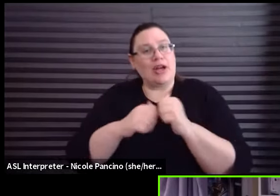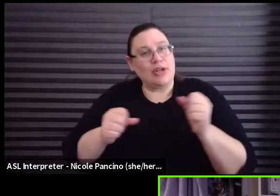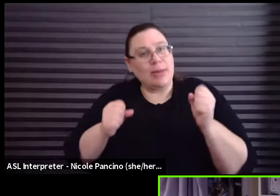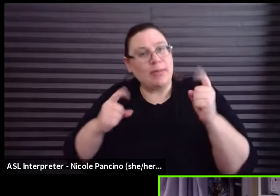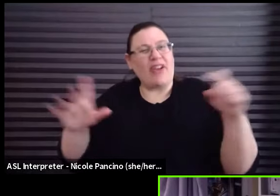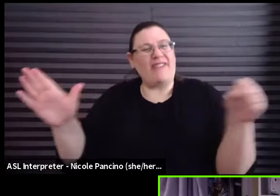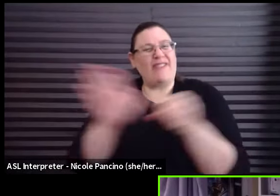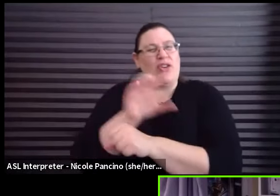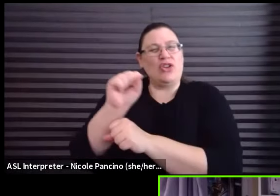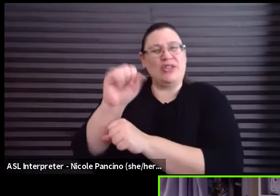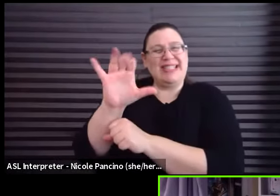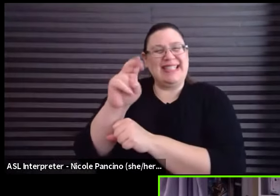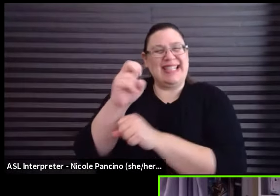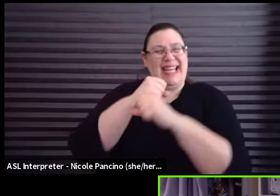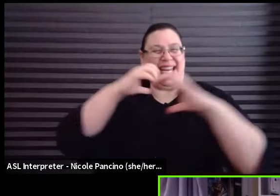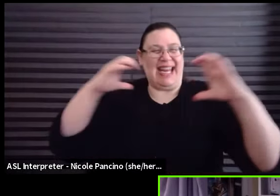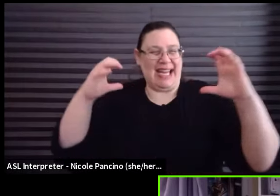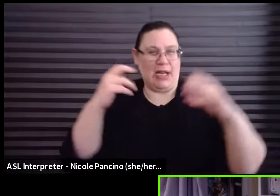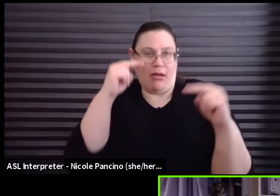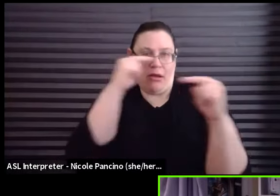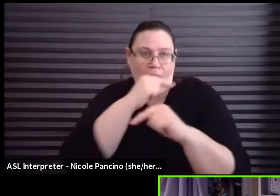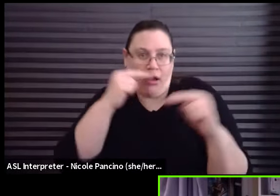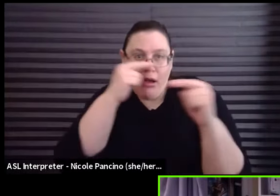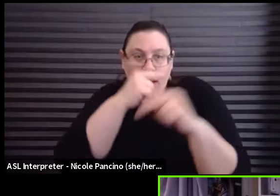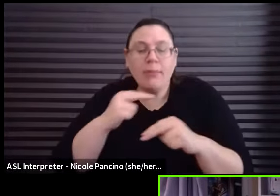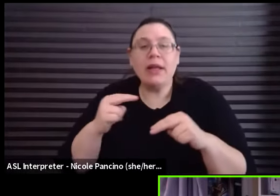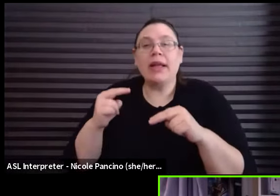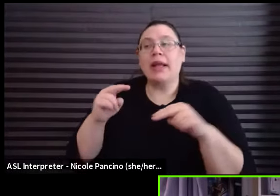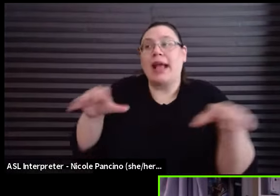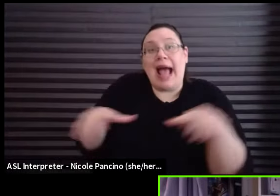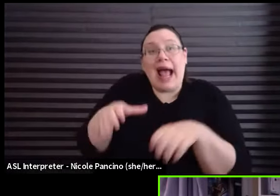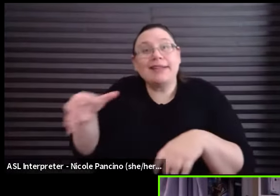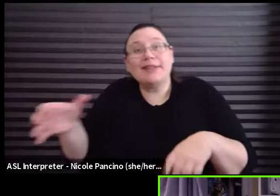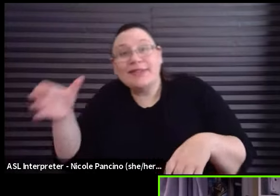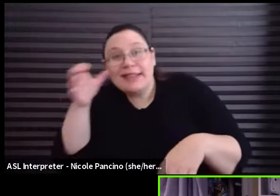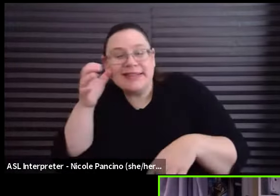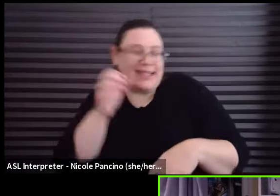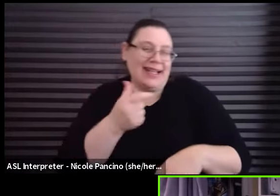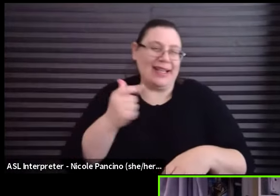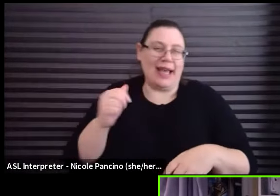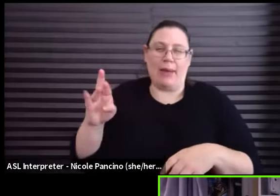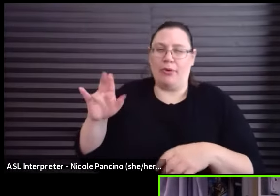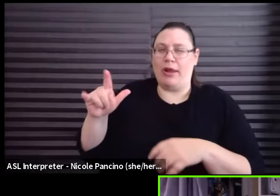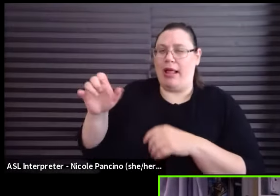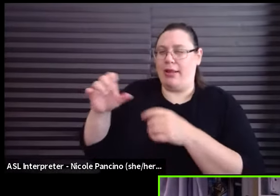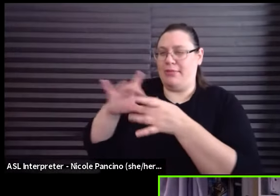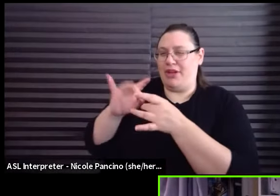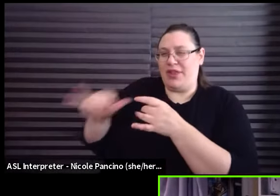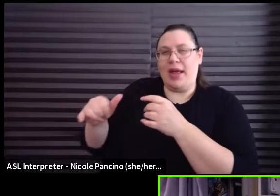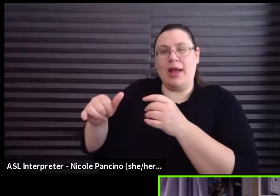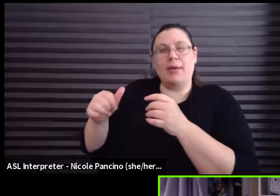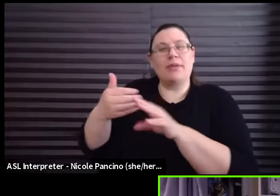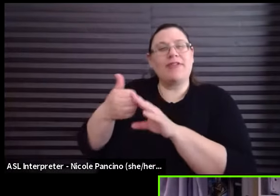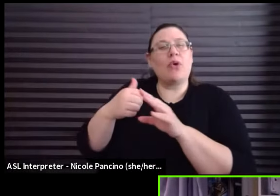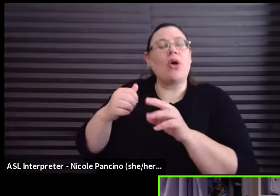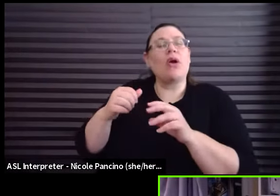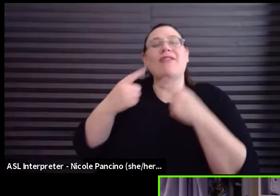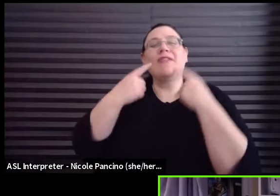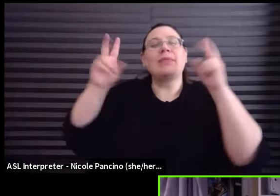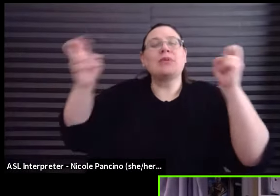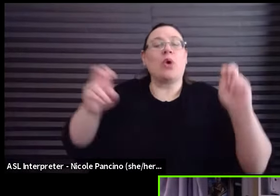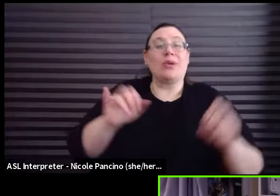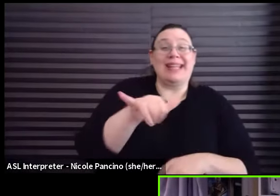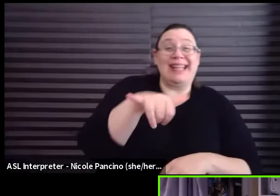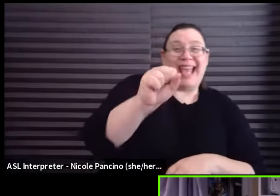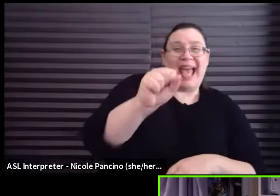scene, how to build together through active listening, as Gabrielle mentioned, and yes, ending to find a to improvise